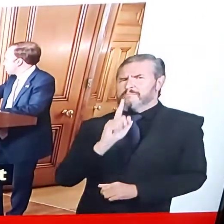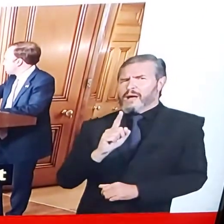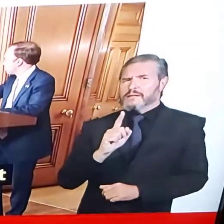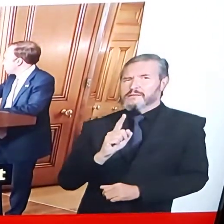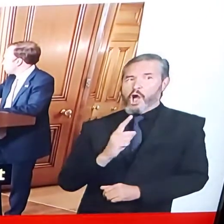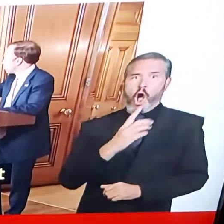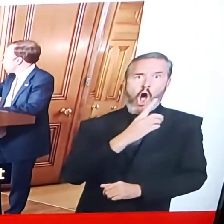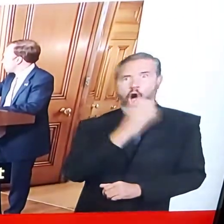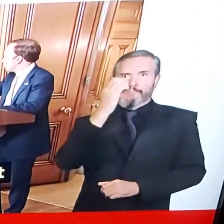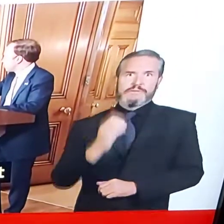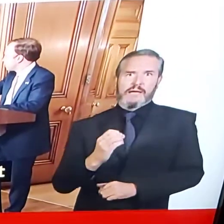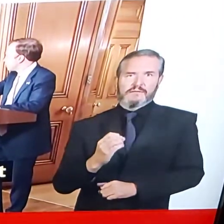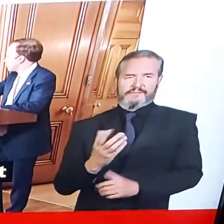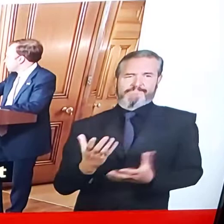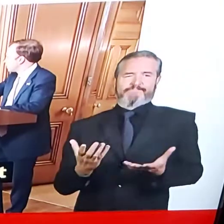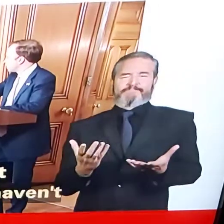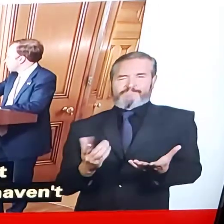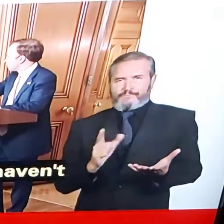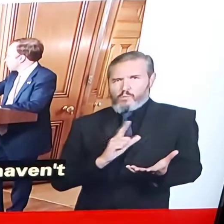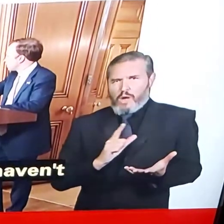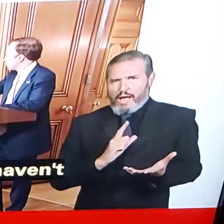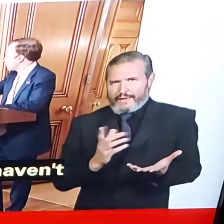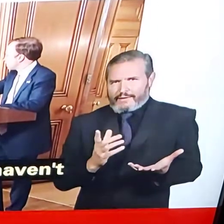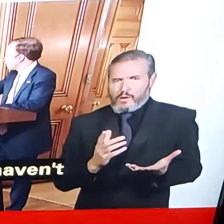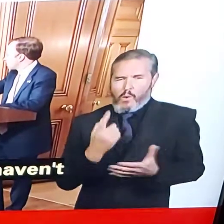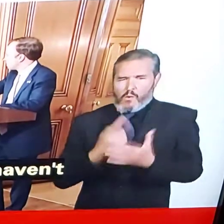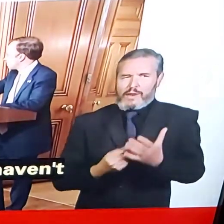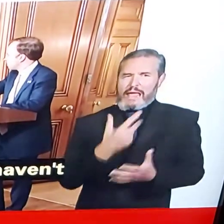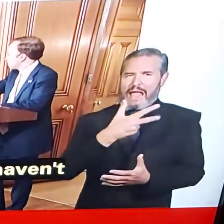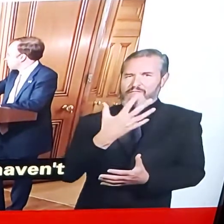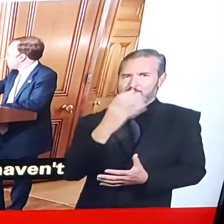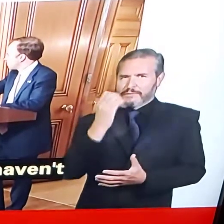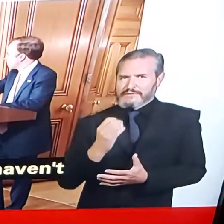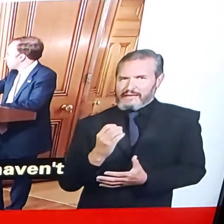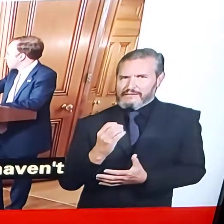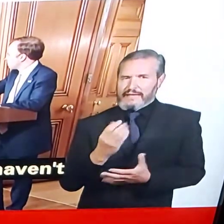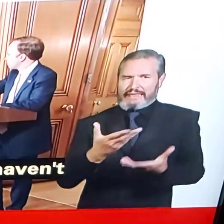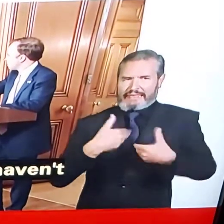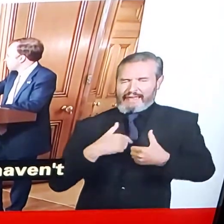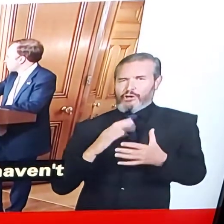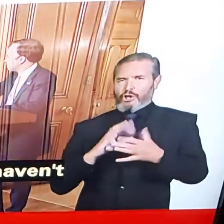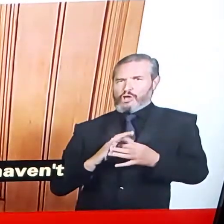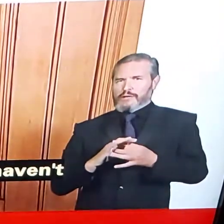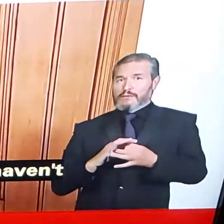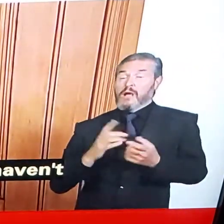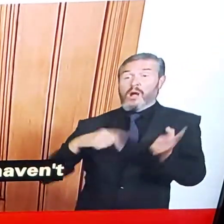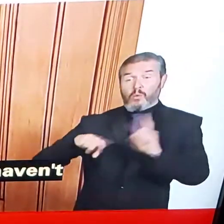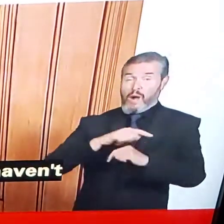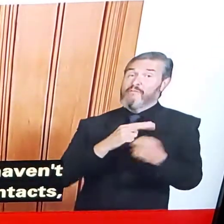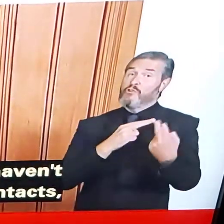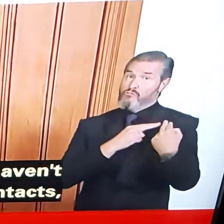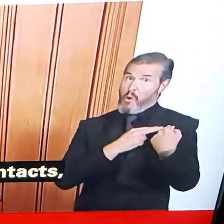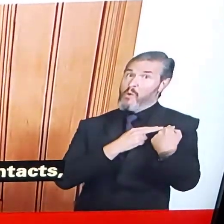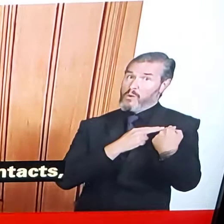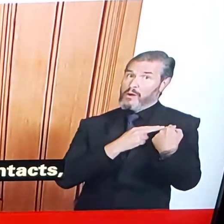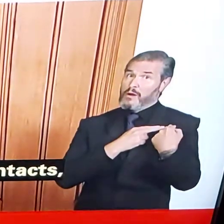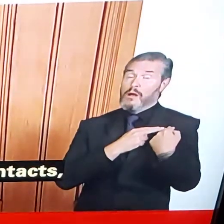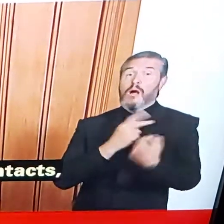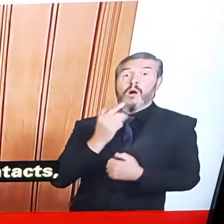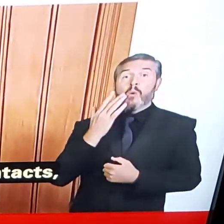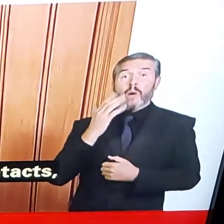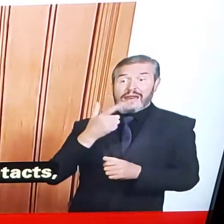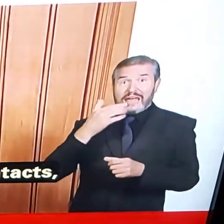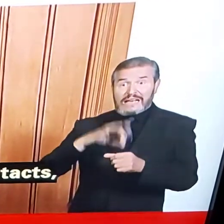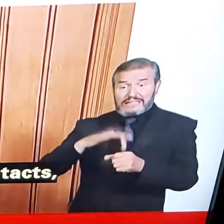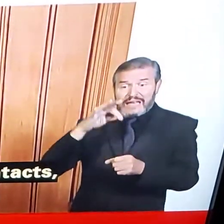the one looking at the numbers every day and looking at some pretty stark numbers when it comes to the economy. He made it very clear to Conservative